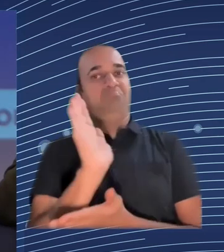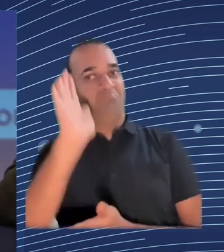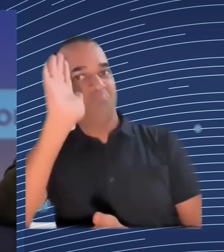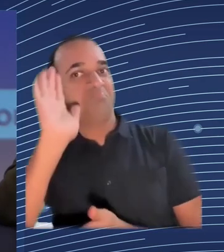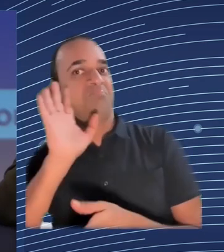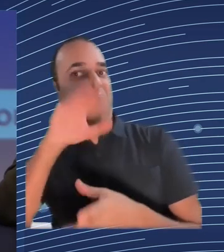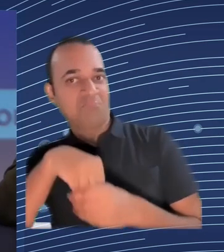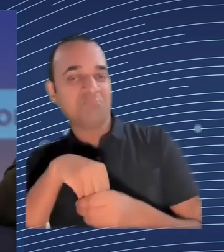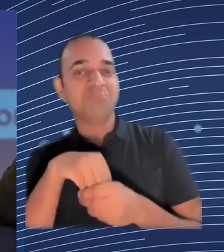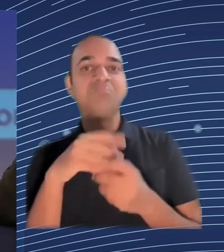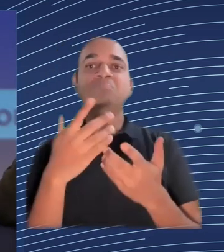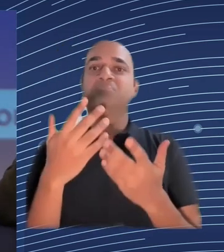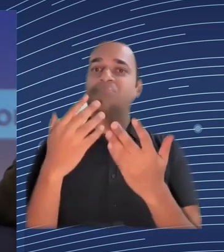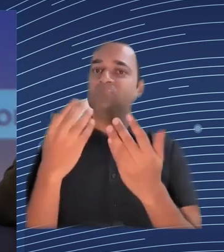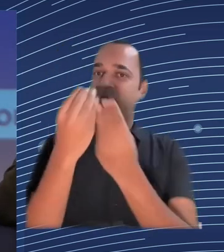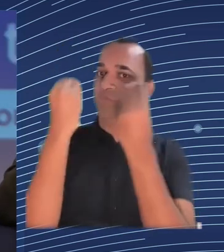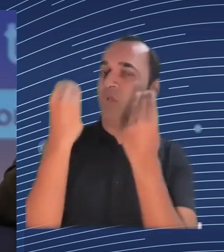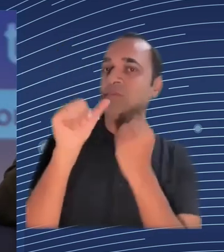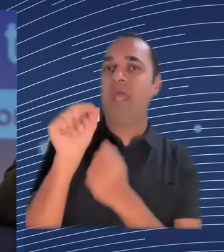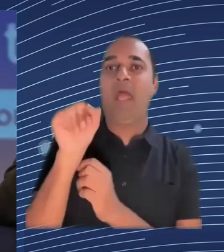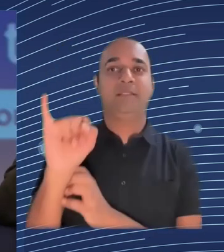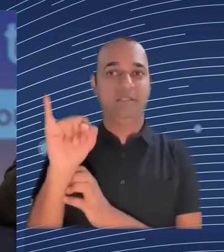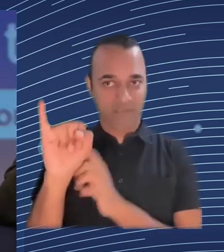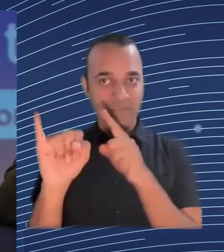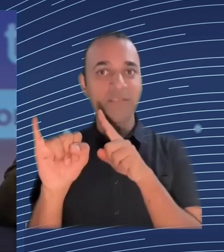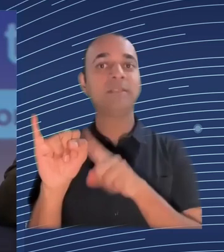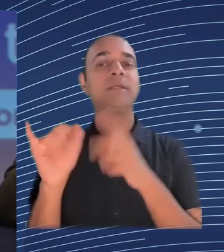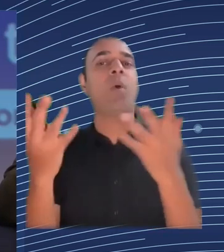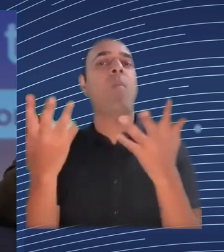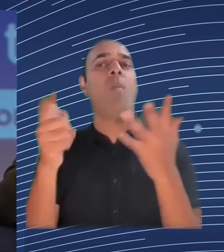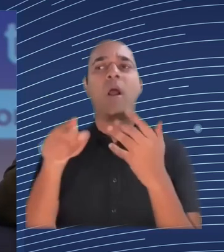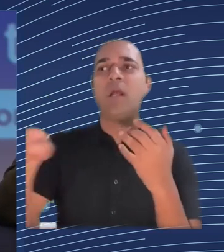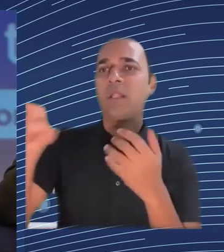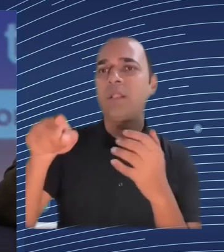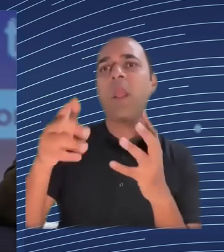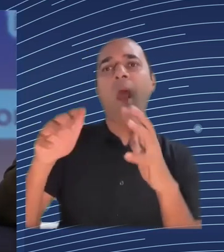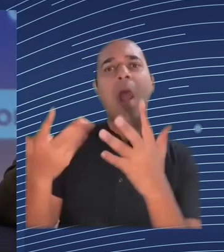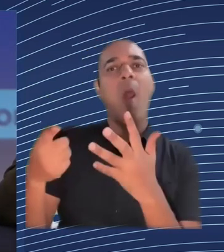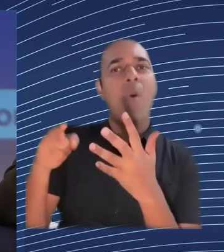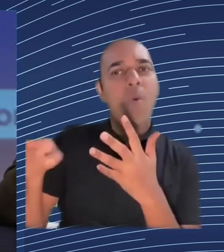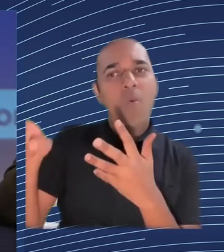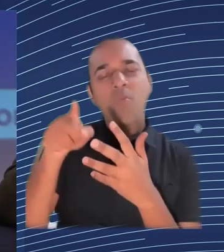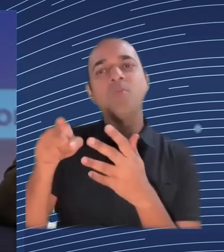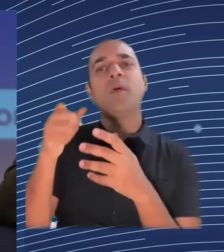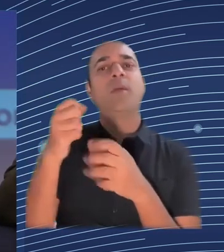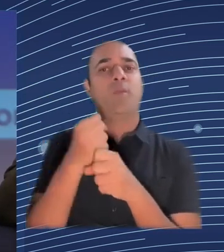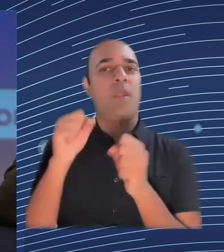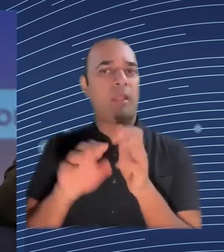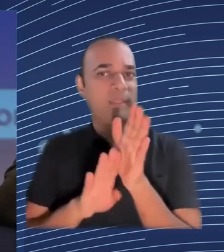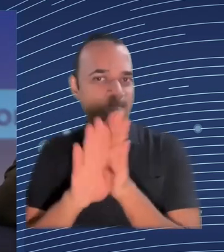themselves in saying there's a lot of conversation about should institutions create individual